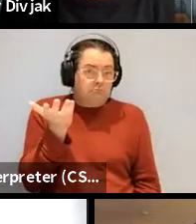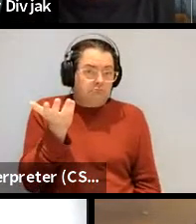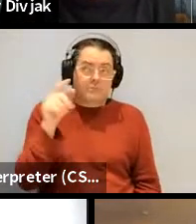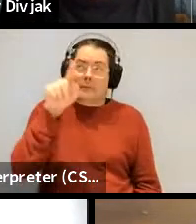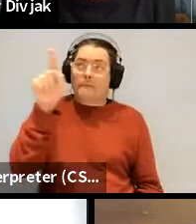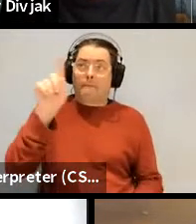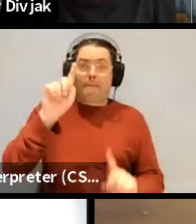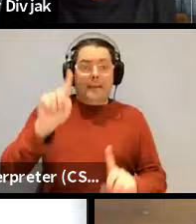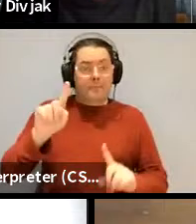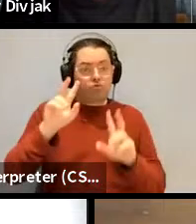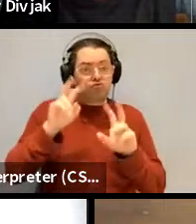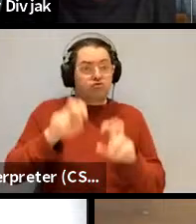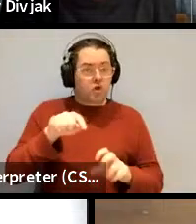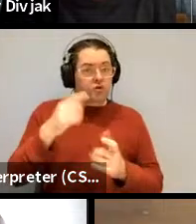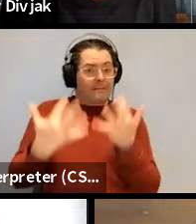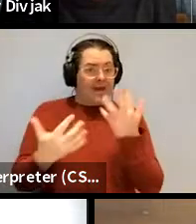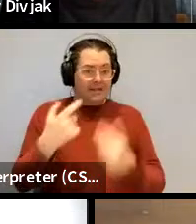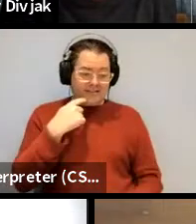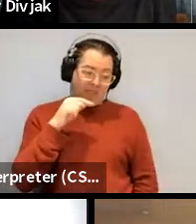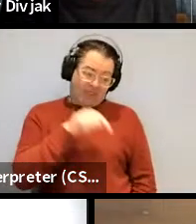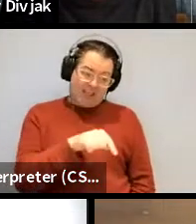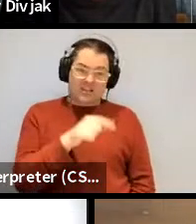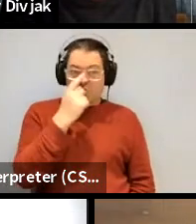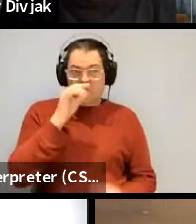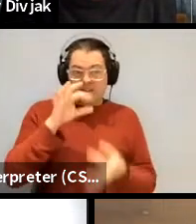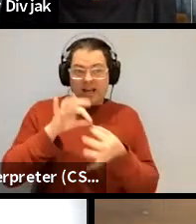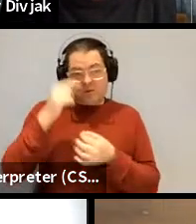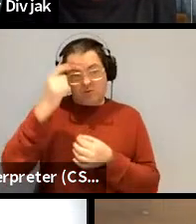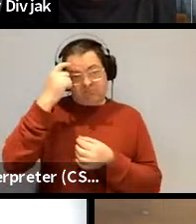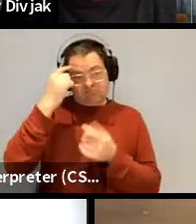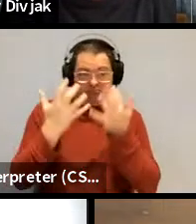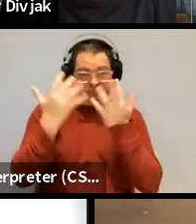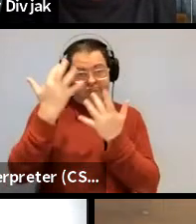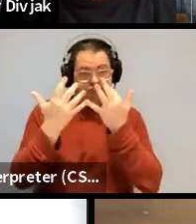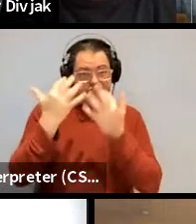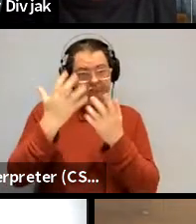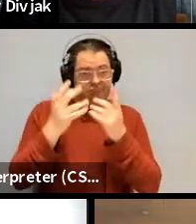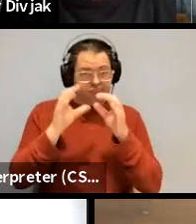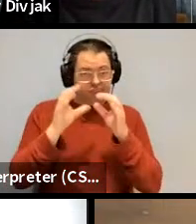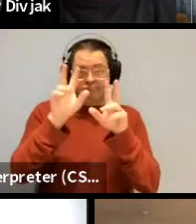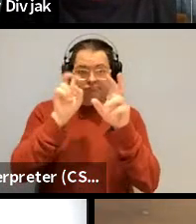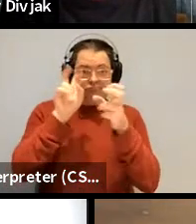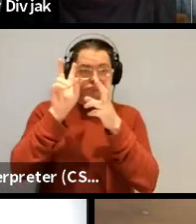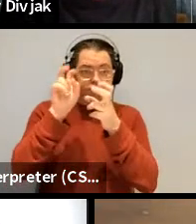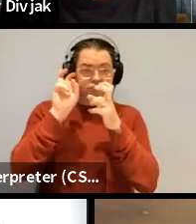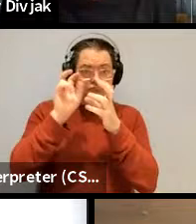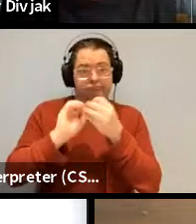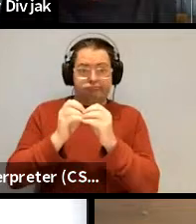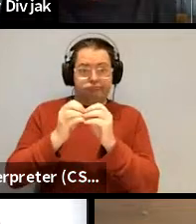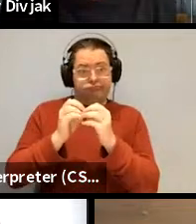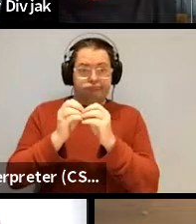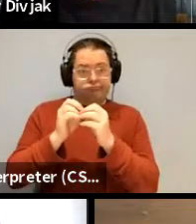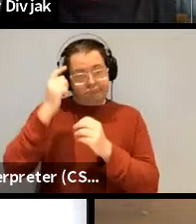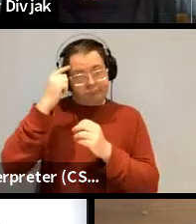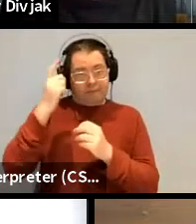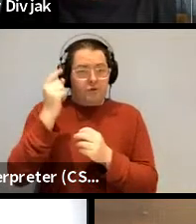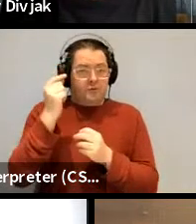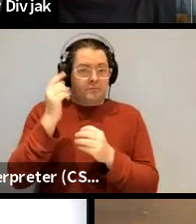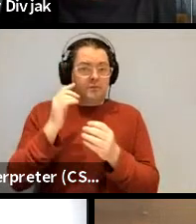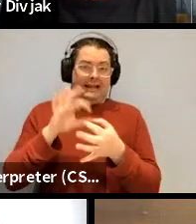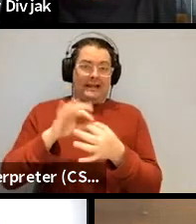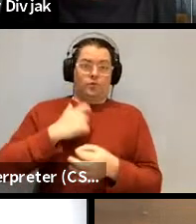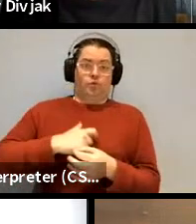are claiming that there is uh there is uh there is this this important aspect of of of how